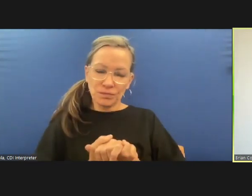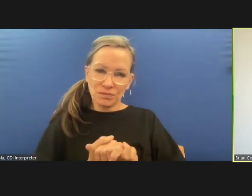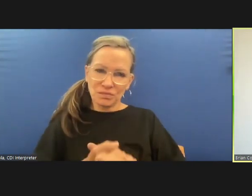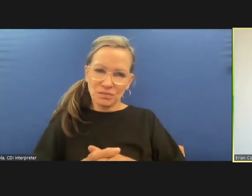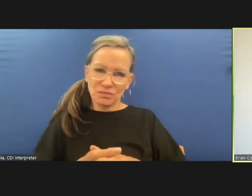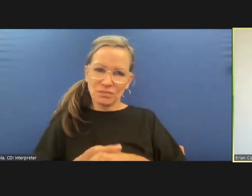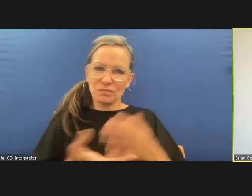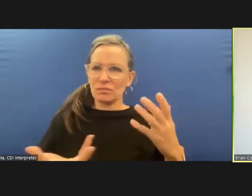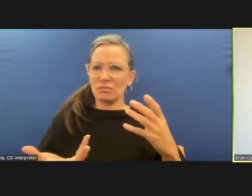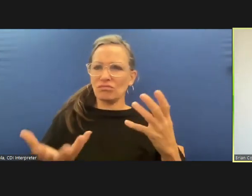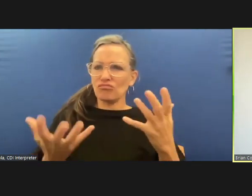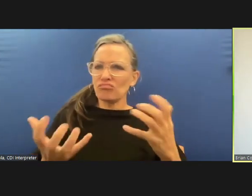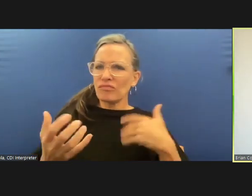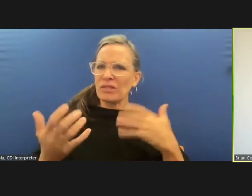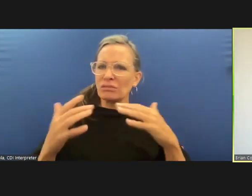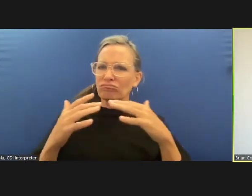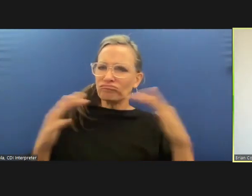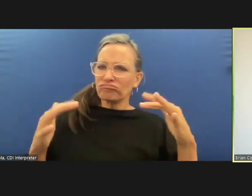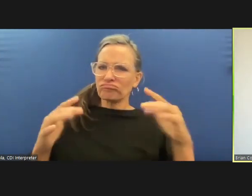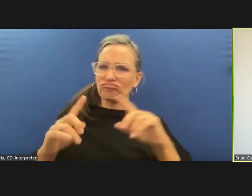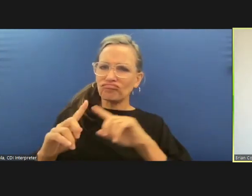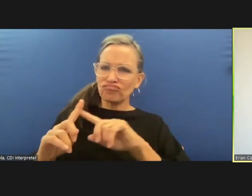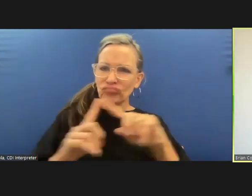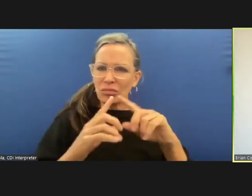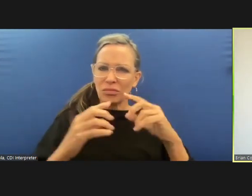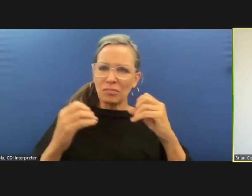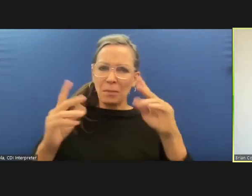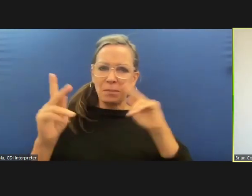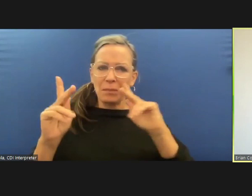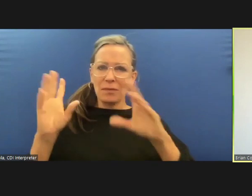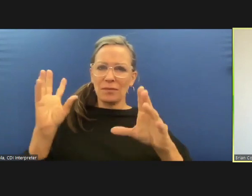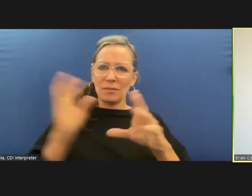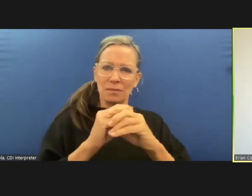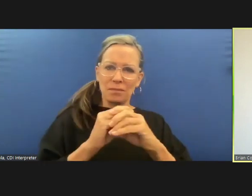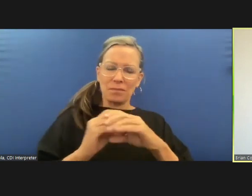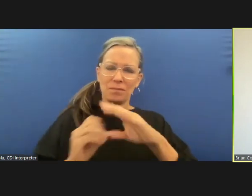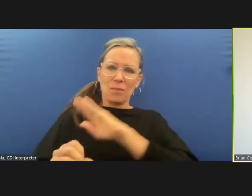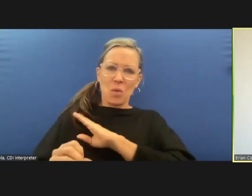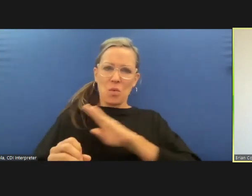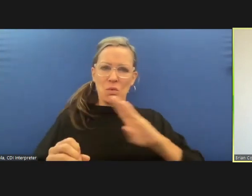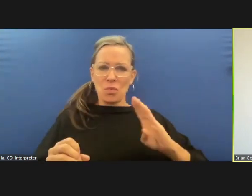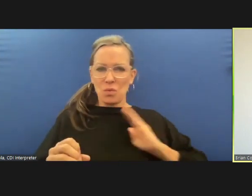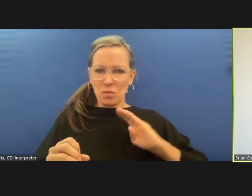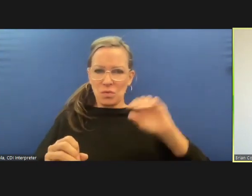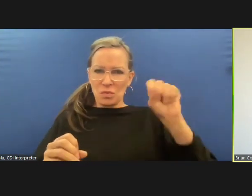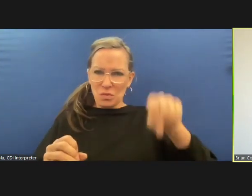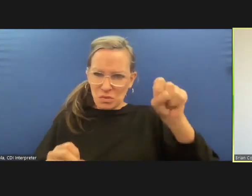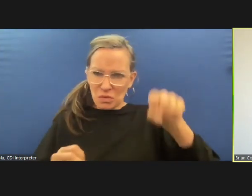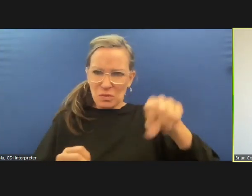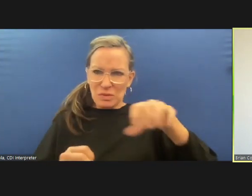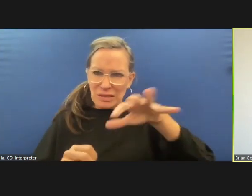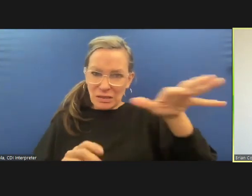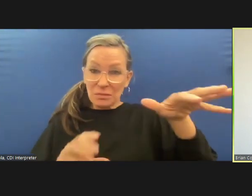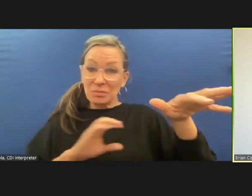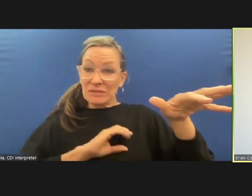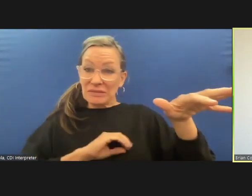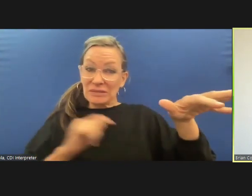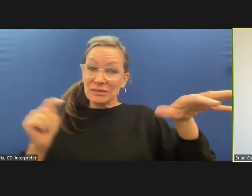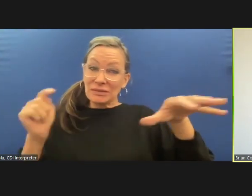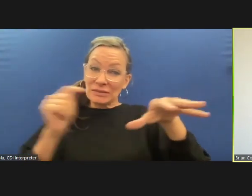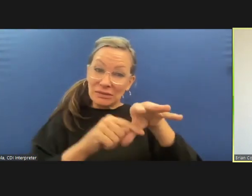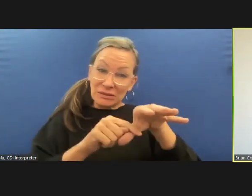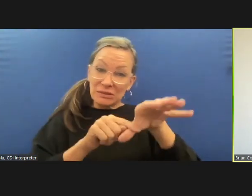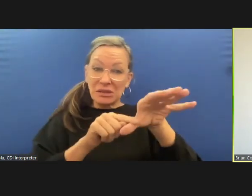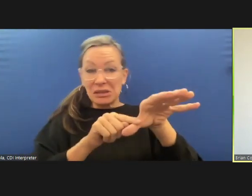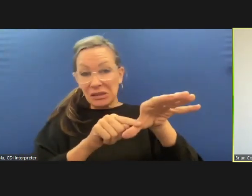enforcement but having someone or a couple of people in a larger group who have that experience who can talk about what they've